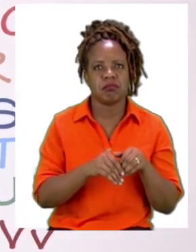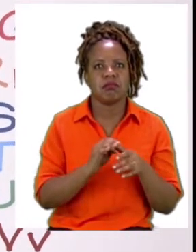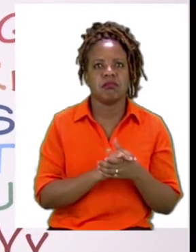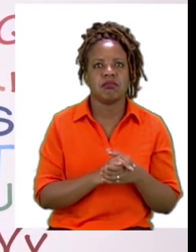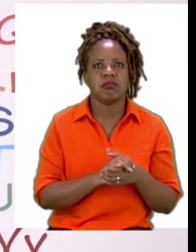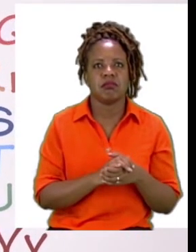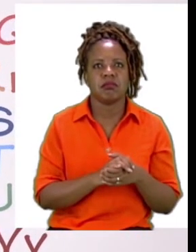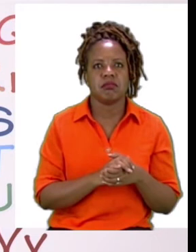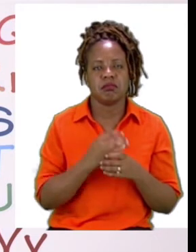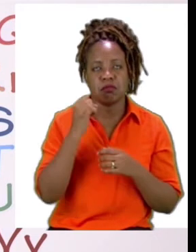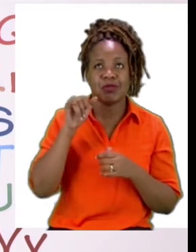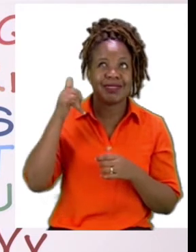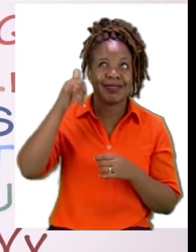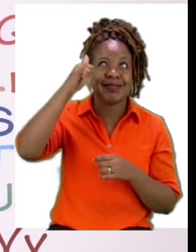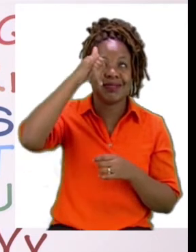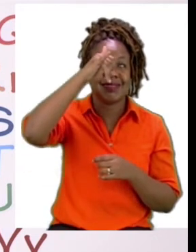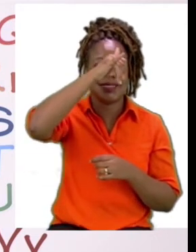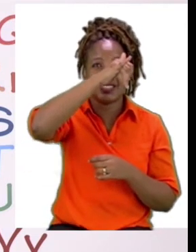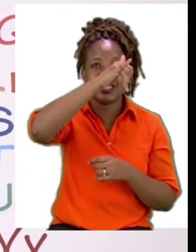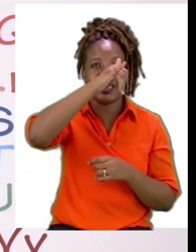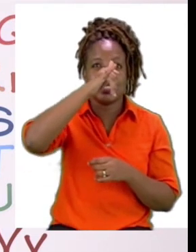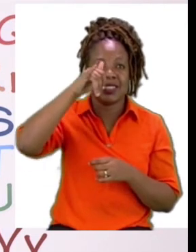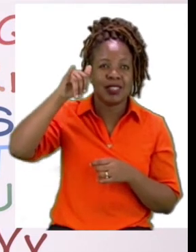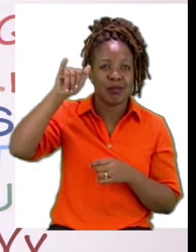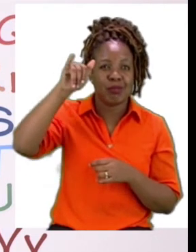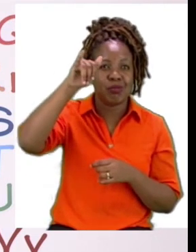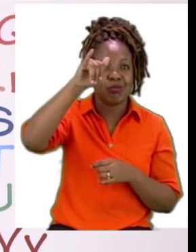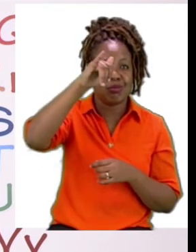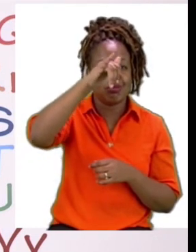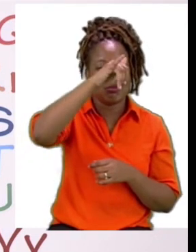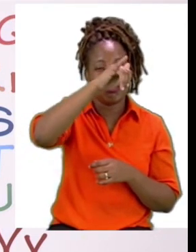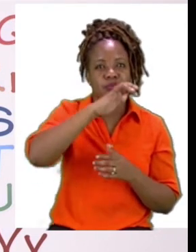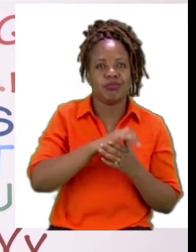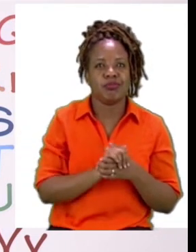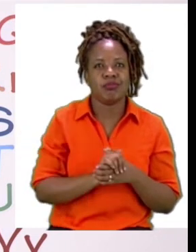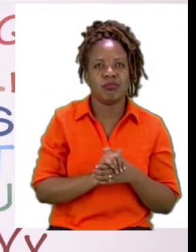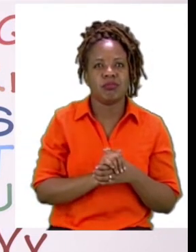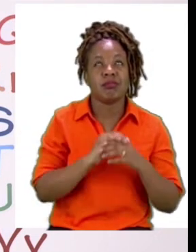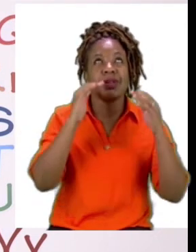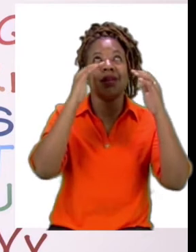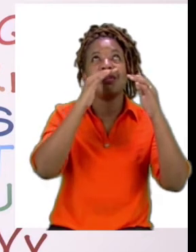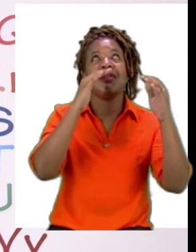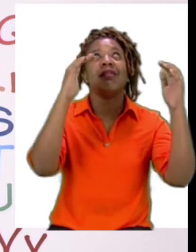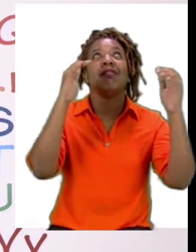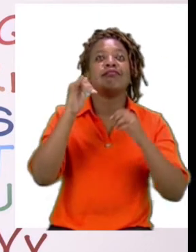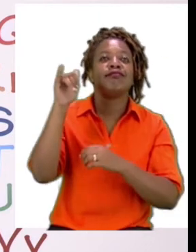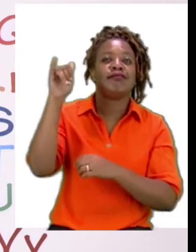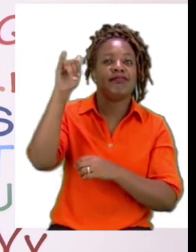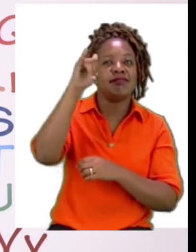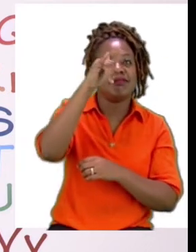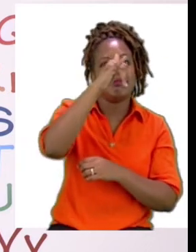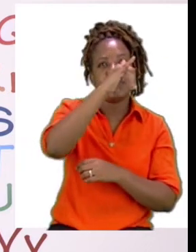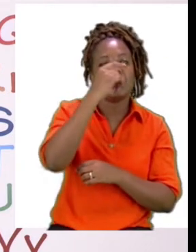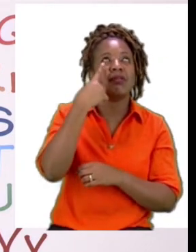We have our airplane, the first one, just in front of the buoy. This one is traveling in the air. That's why you can see the